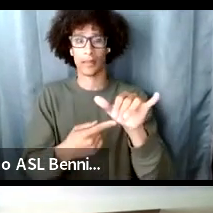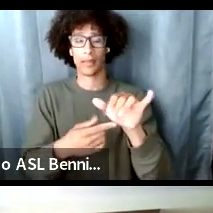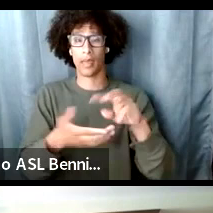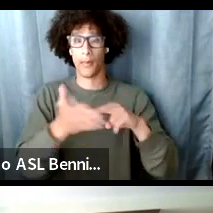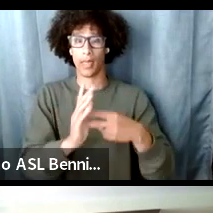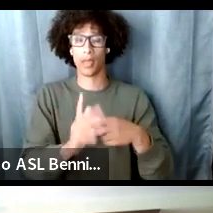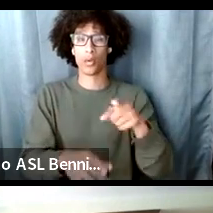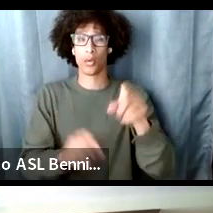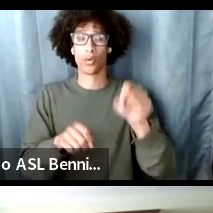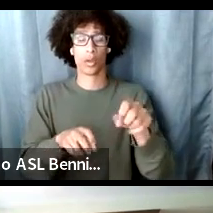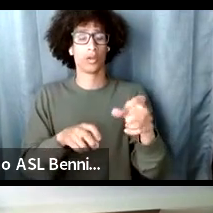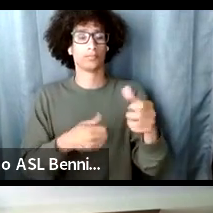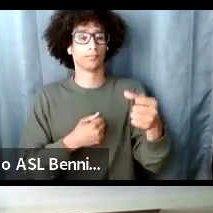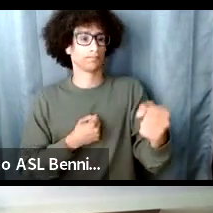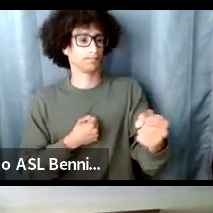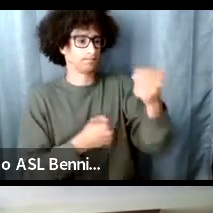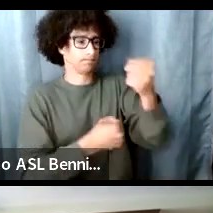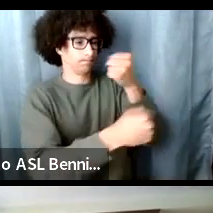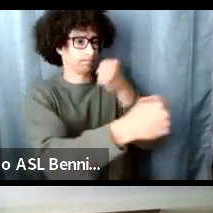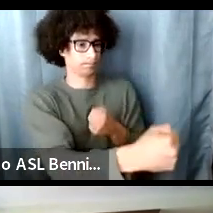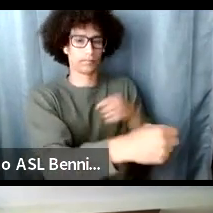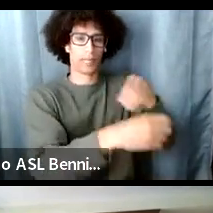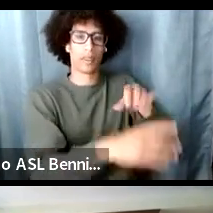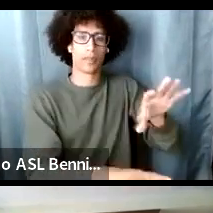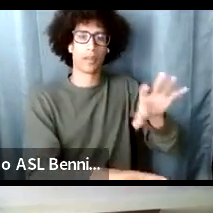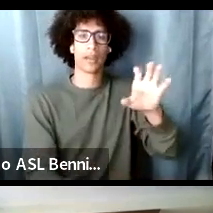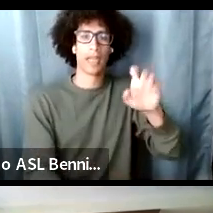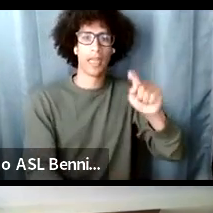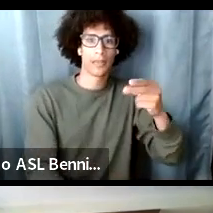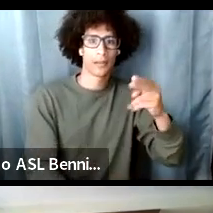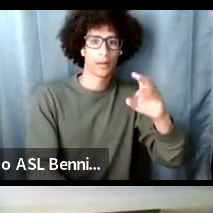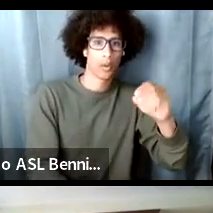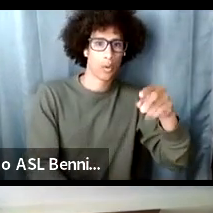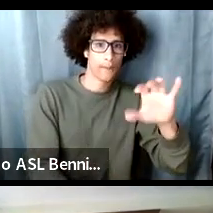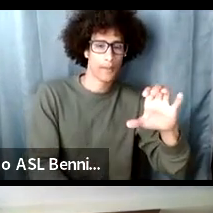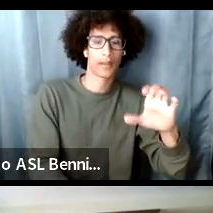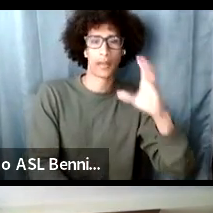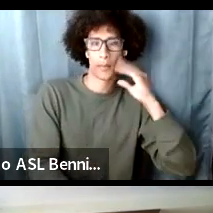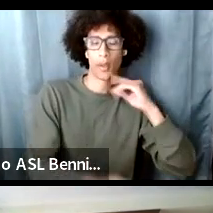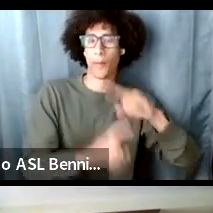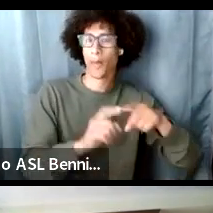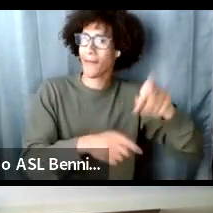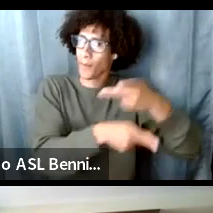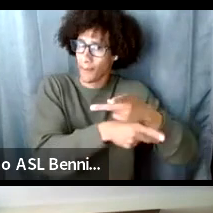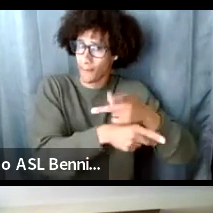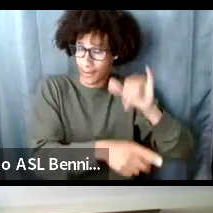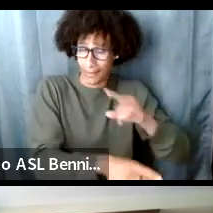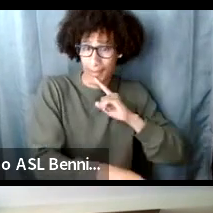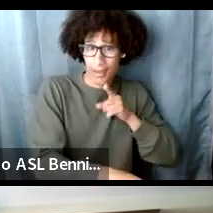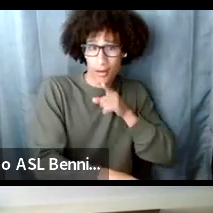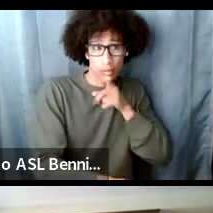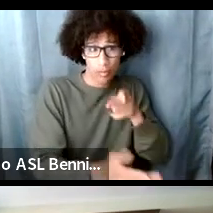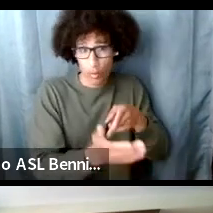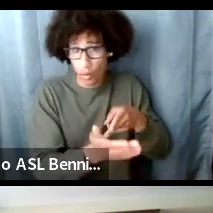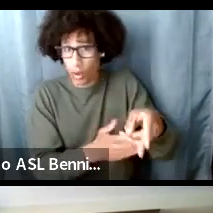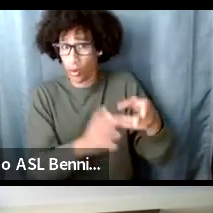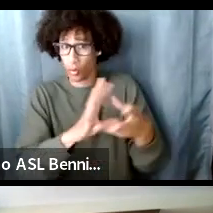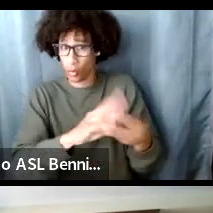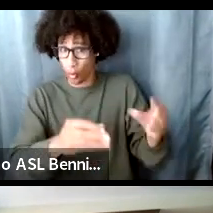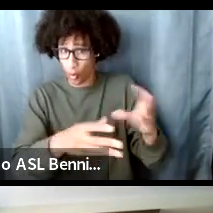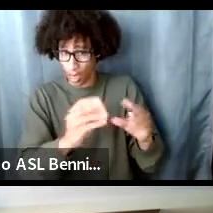else's ethnographic experience but we also have to be careful you know is that authentic storytelling you know you know